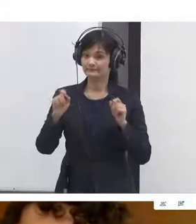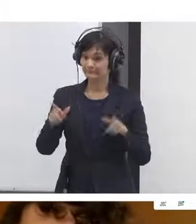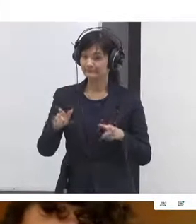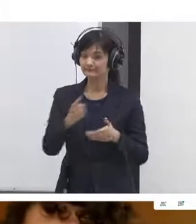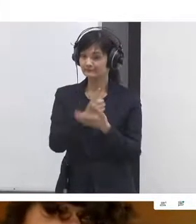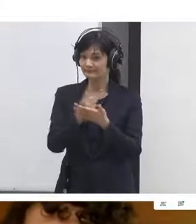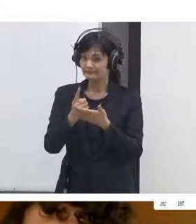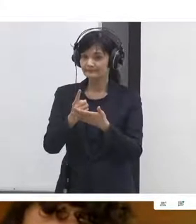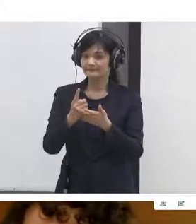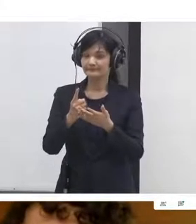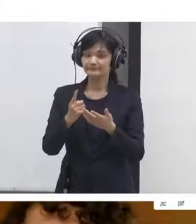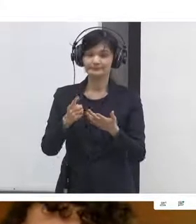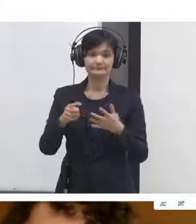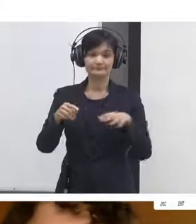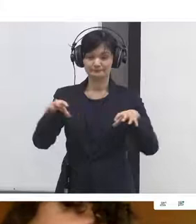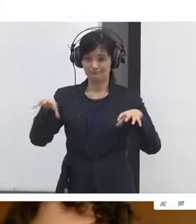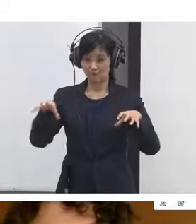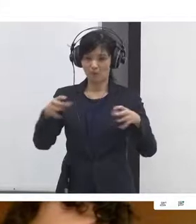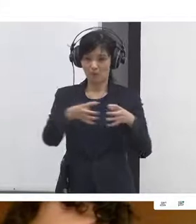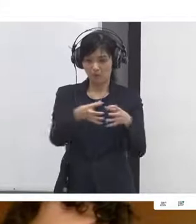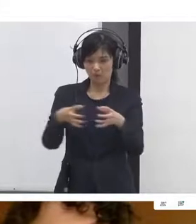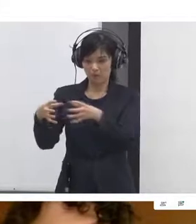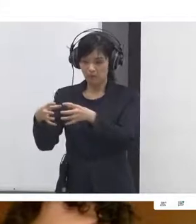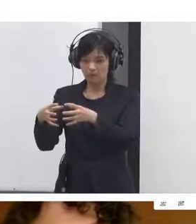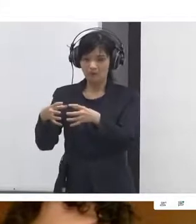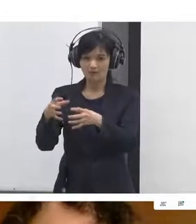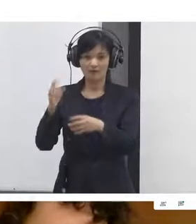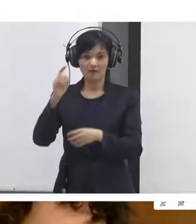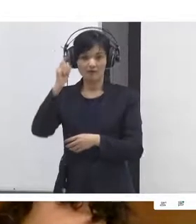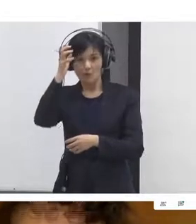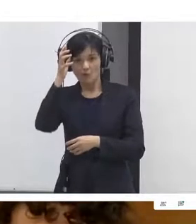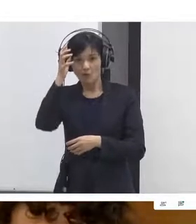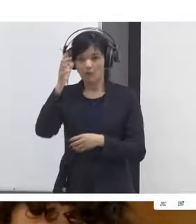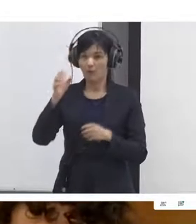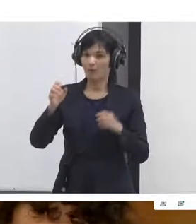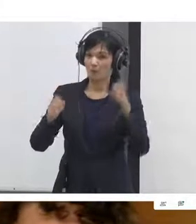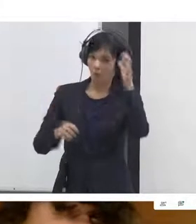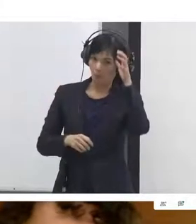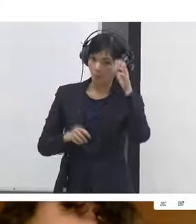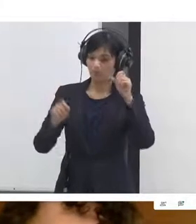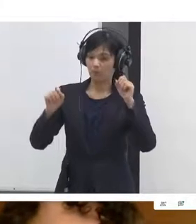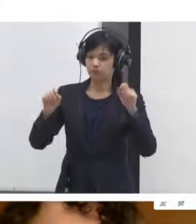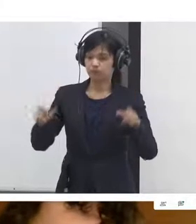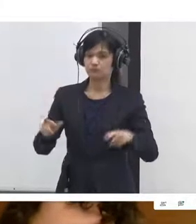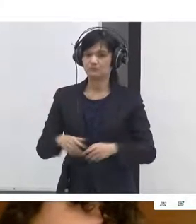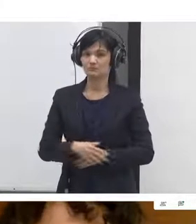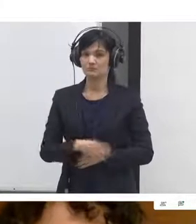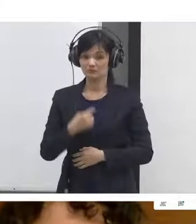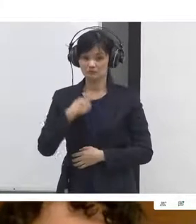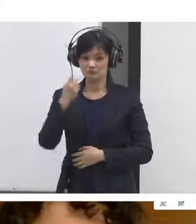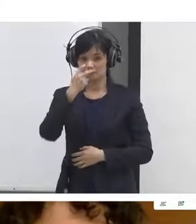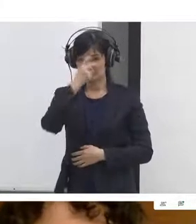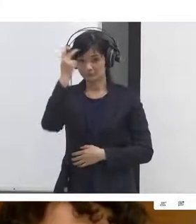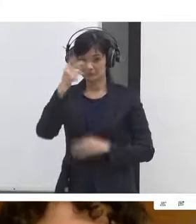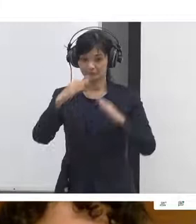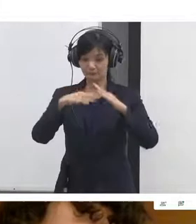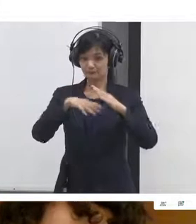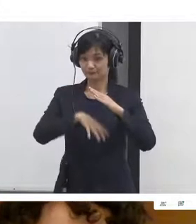ures that will last decades and generations and there is